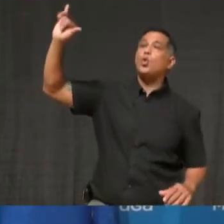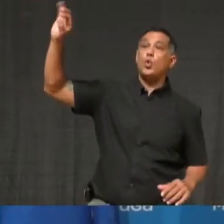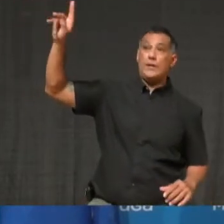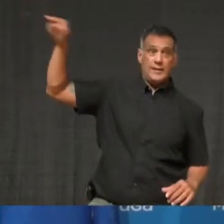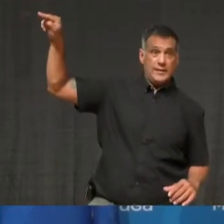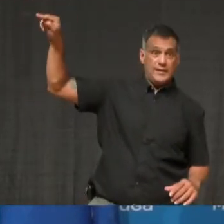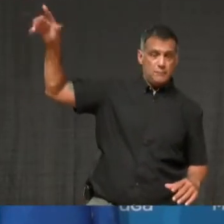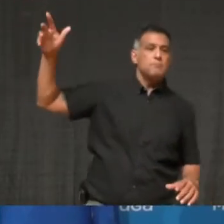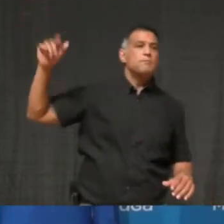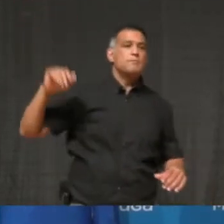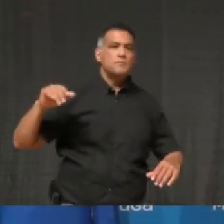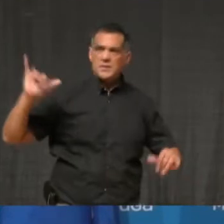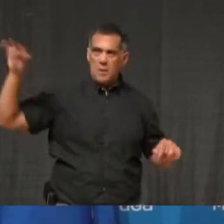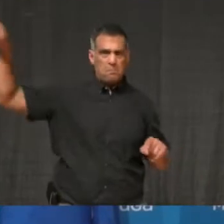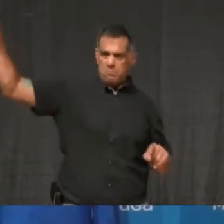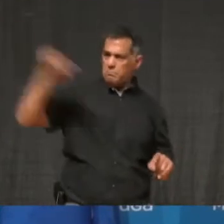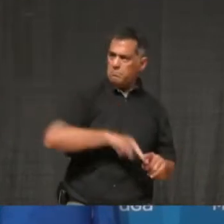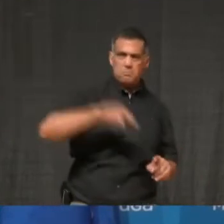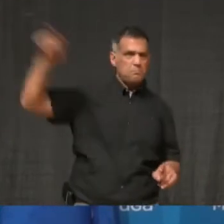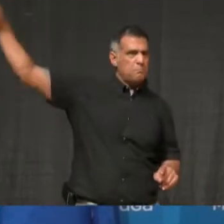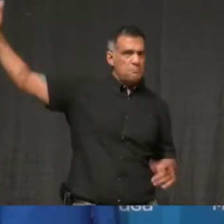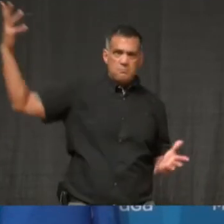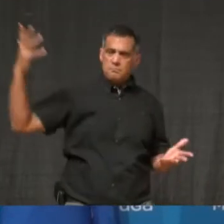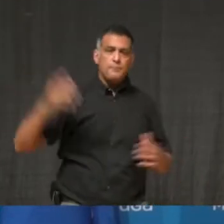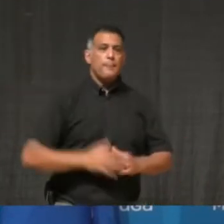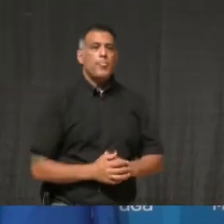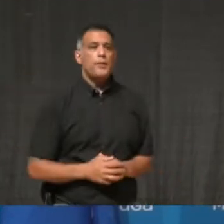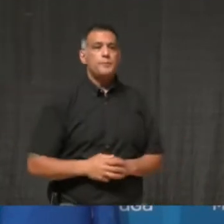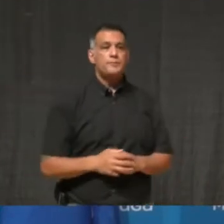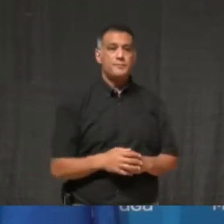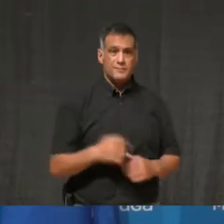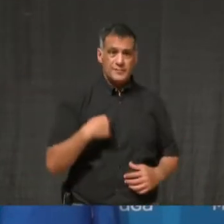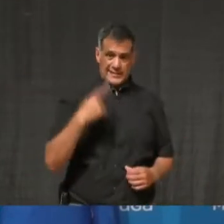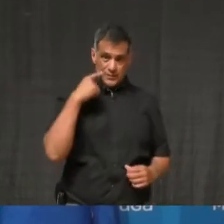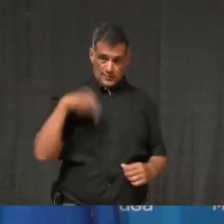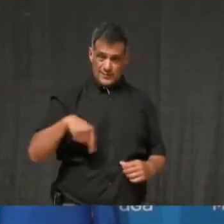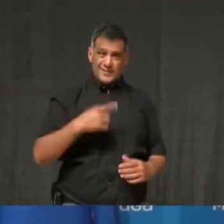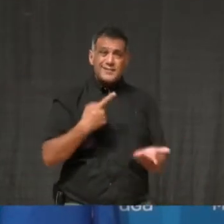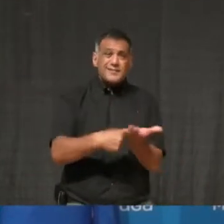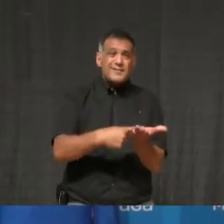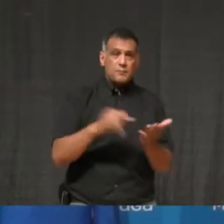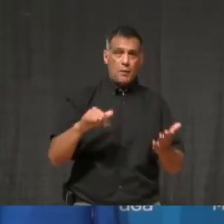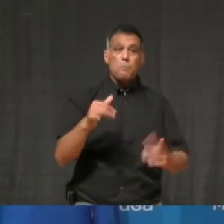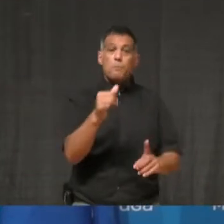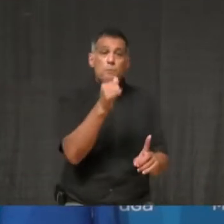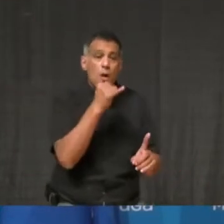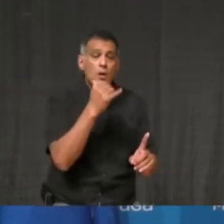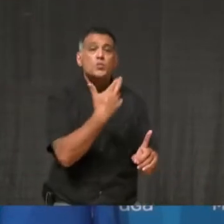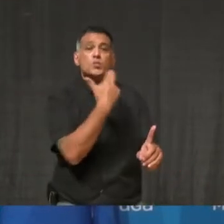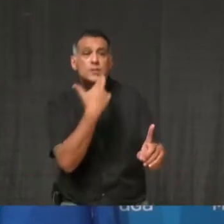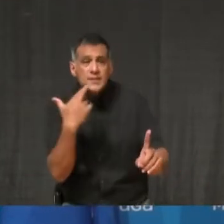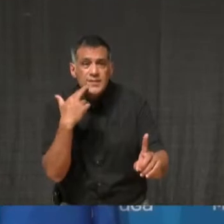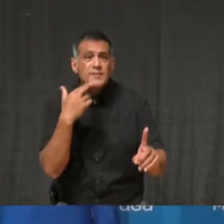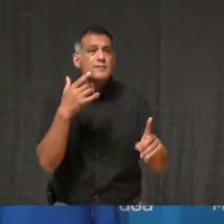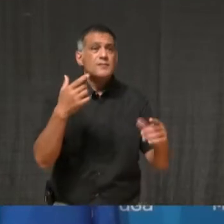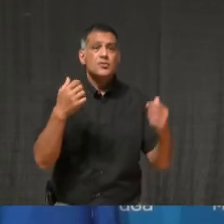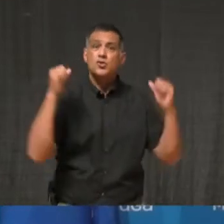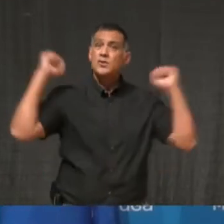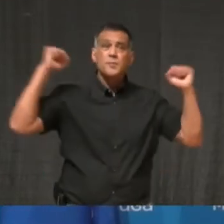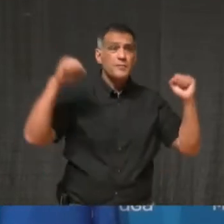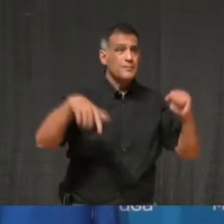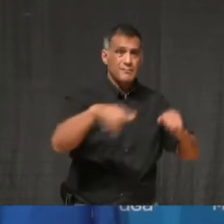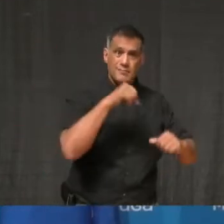lounges, our pubs, and our gyms were not the source of the spread, the reality is there was concern that there would be spillover